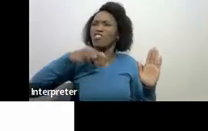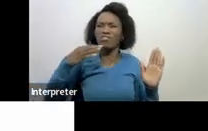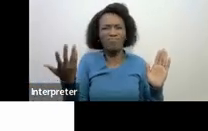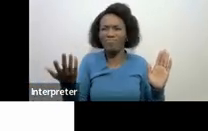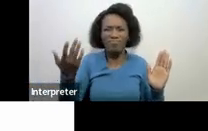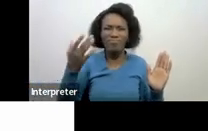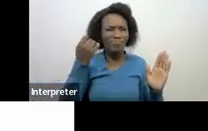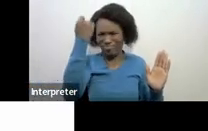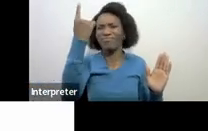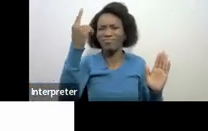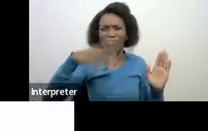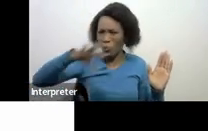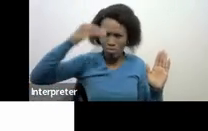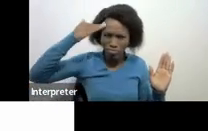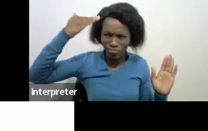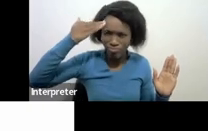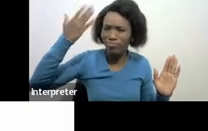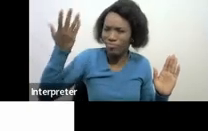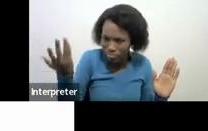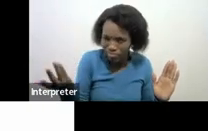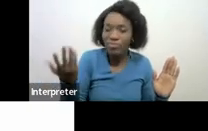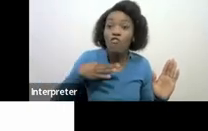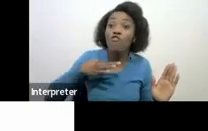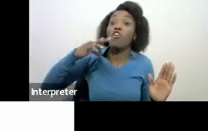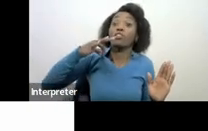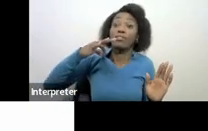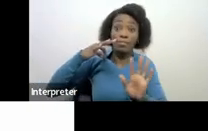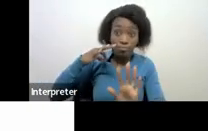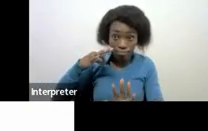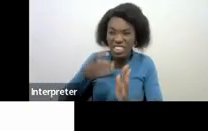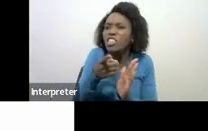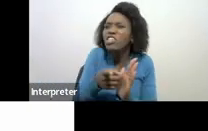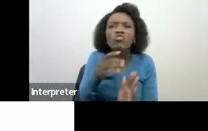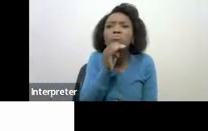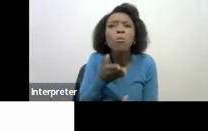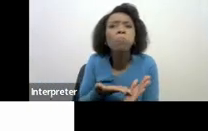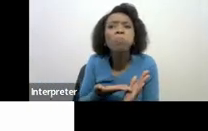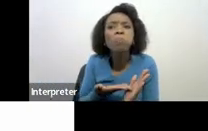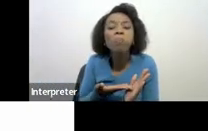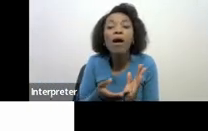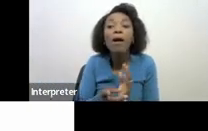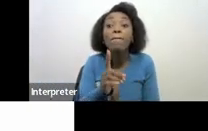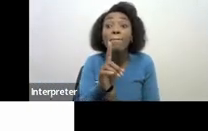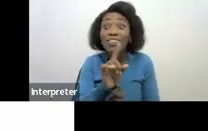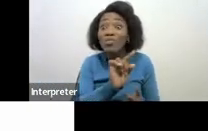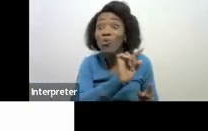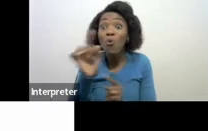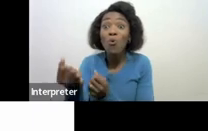follow the normal ordinary meaning of the word that you find in the dictionary but we have been taken to court